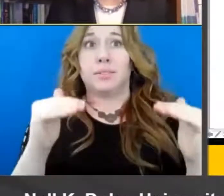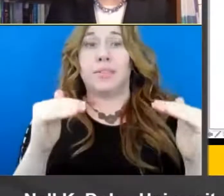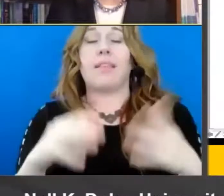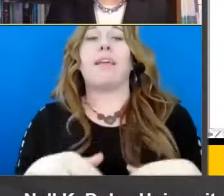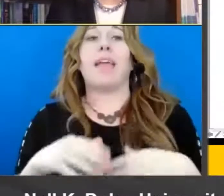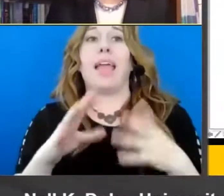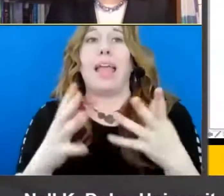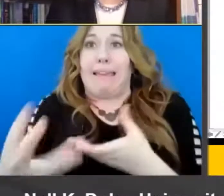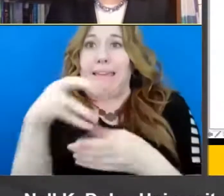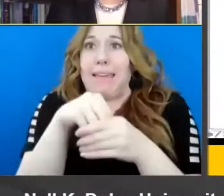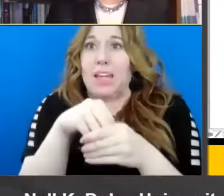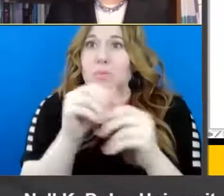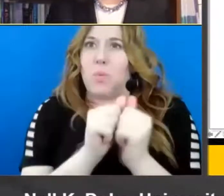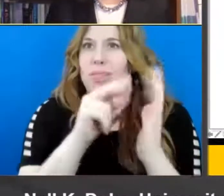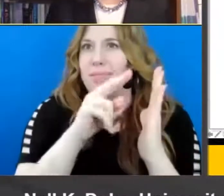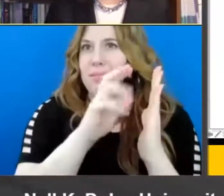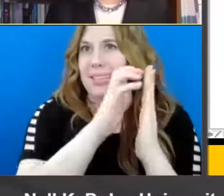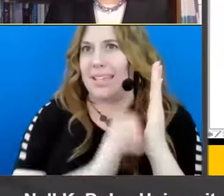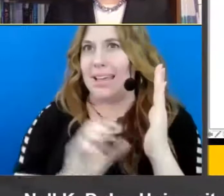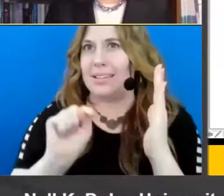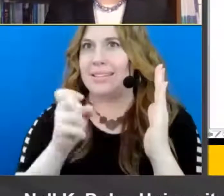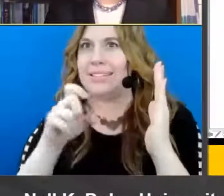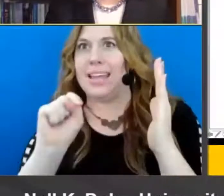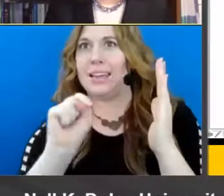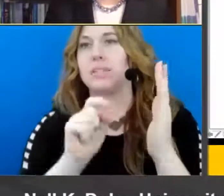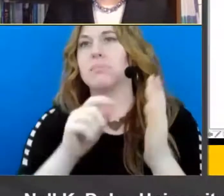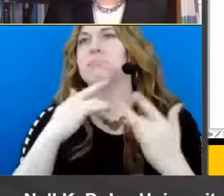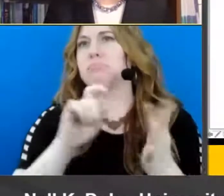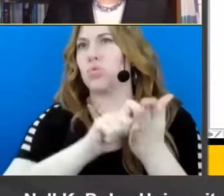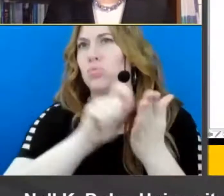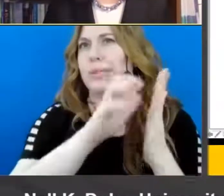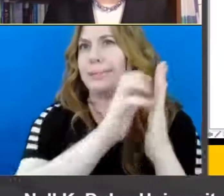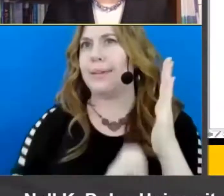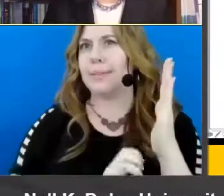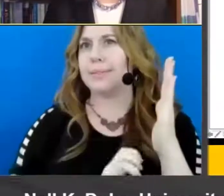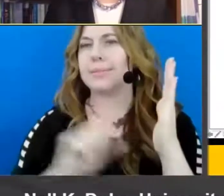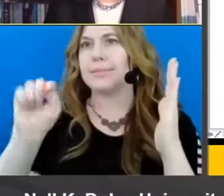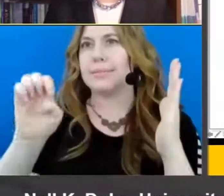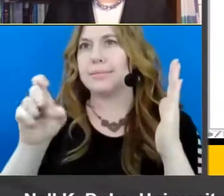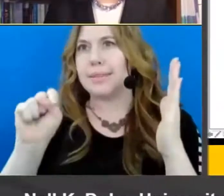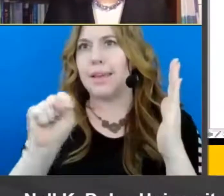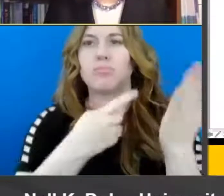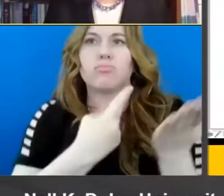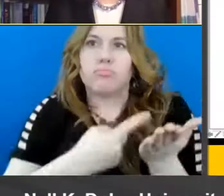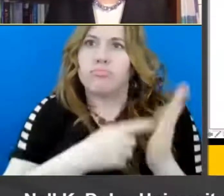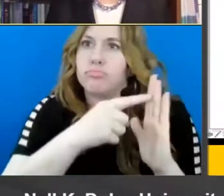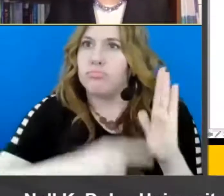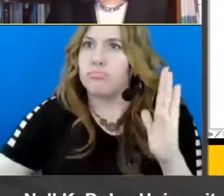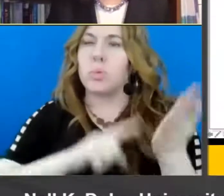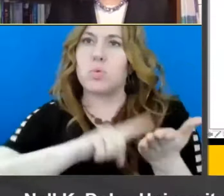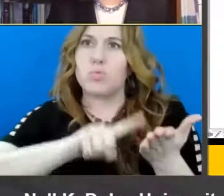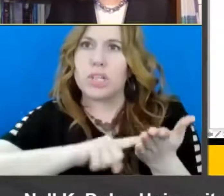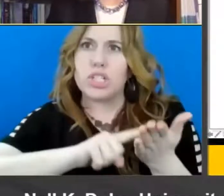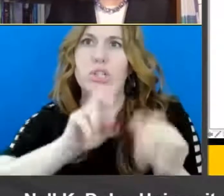text uh where we're engaging with text particularly written texts where we're talking about texts where we're uh researching with